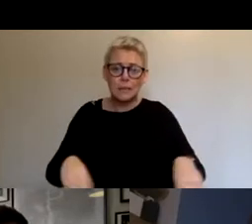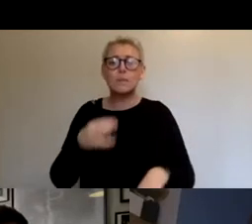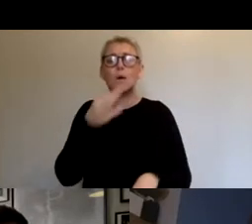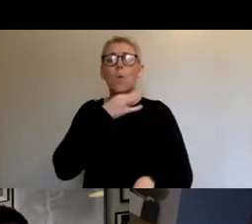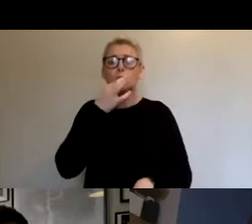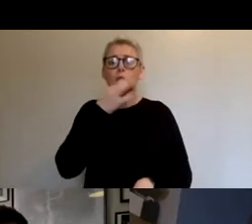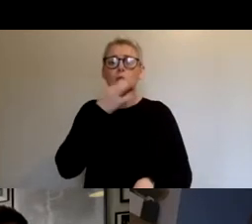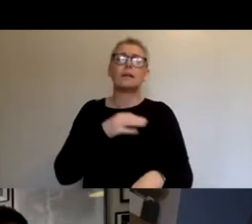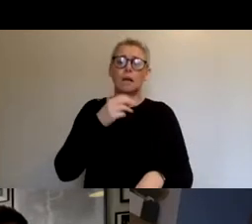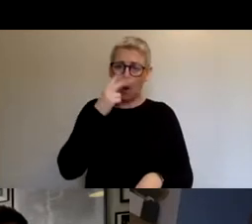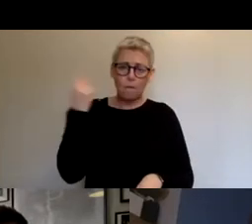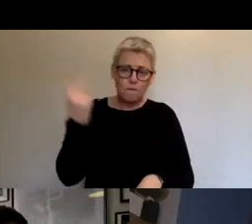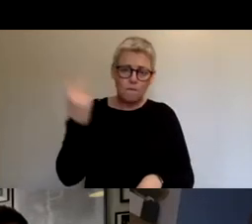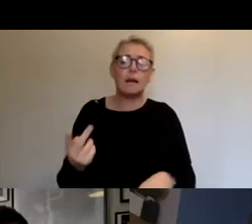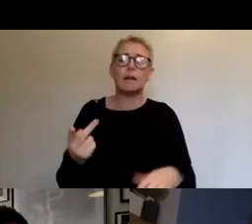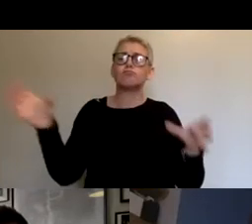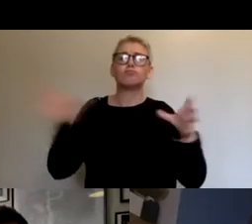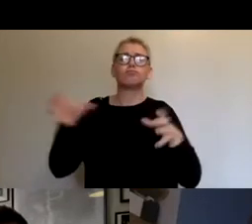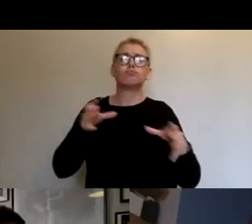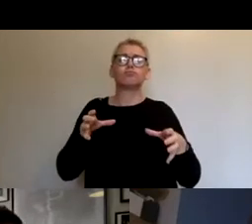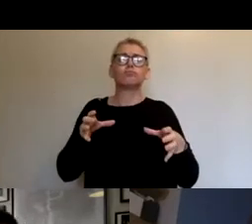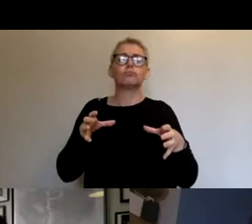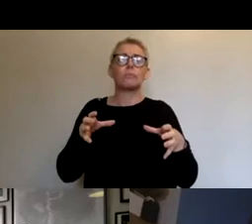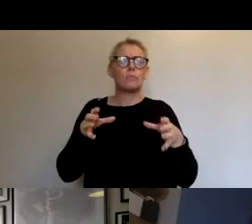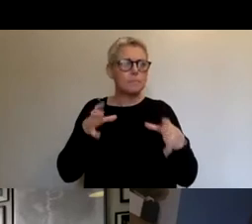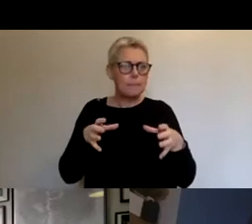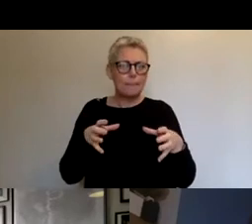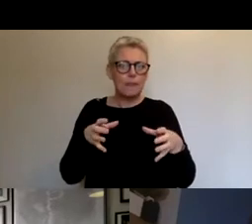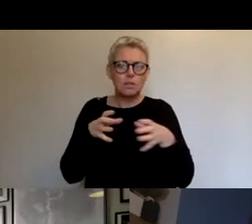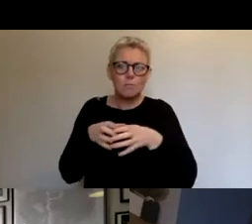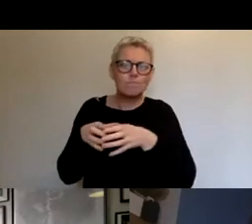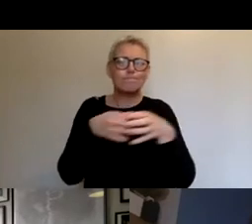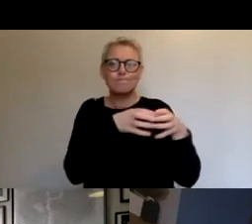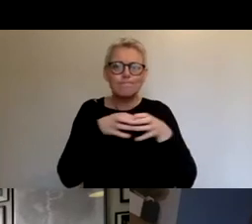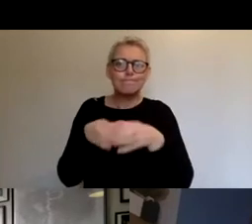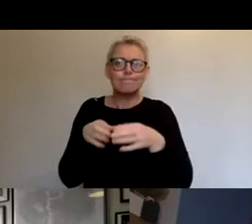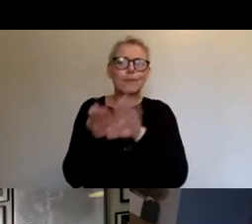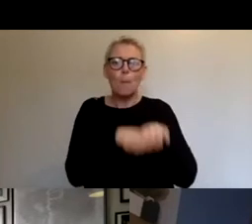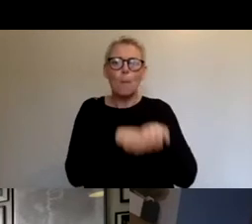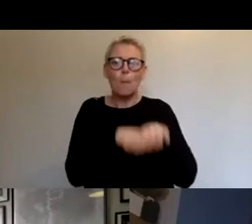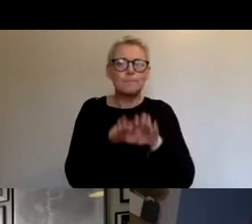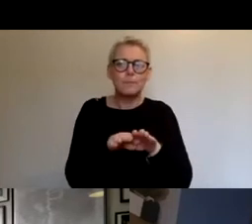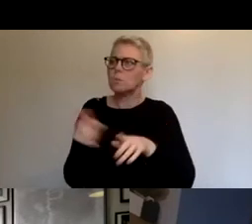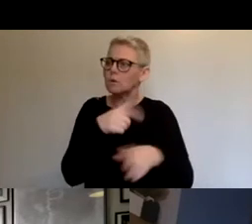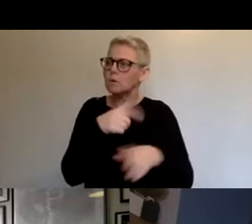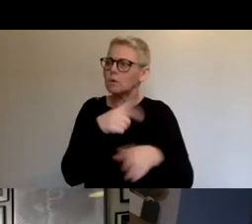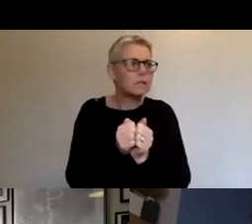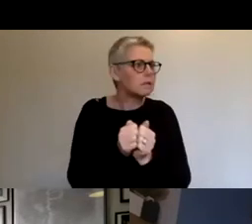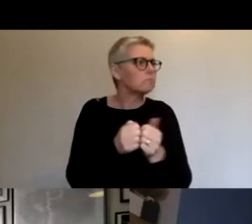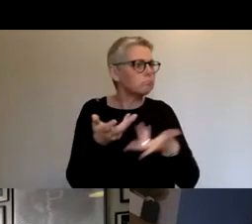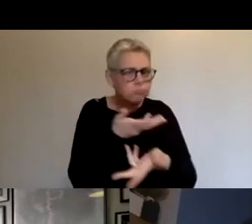were the founding partners. And we sort of ran it as a common. So everything was agreed and thought about together.